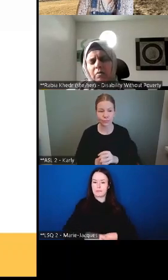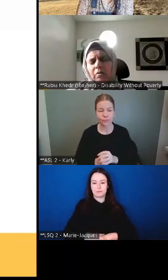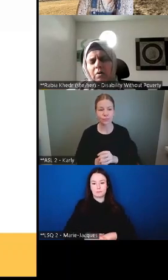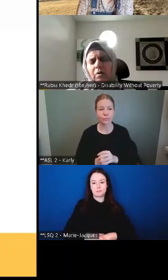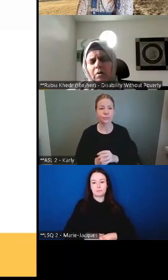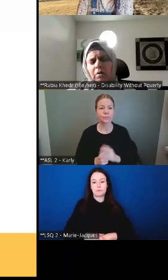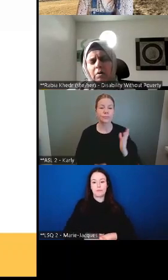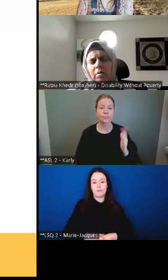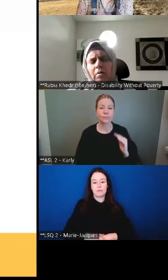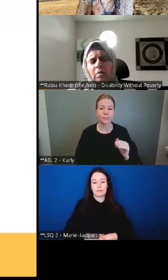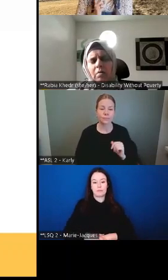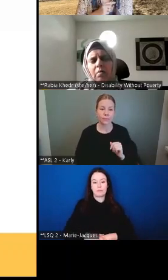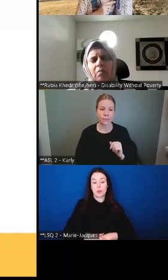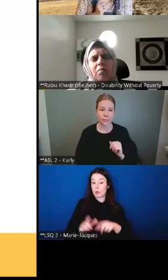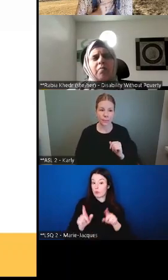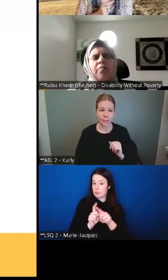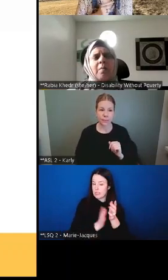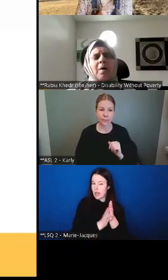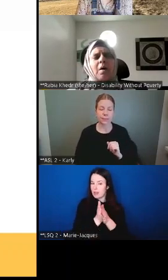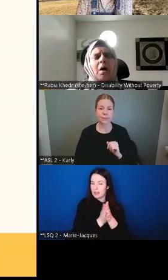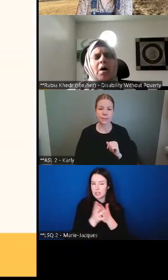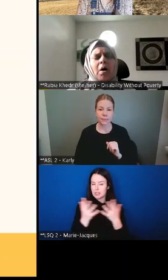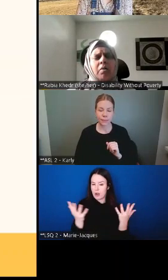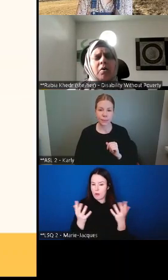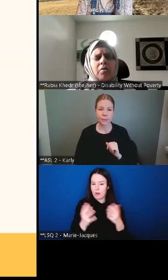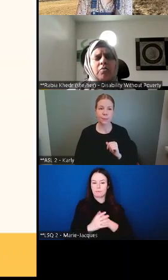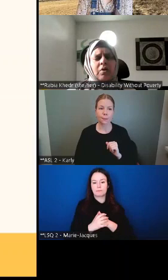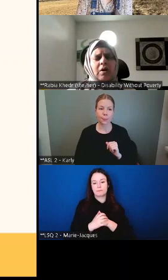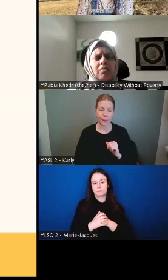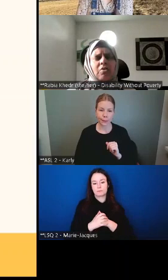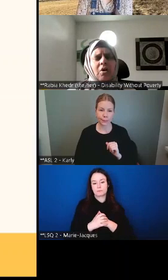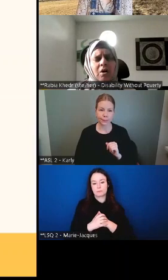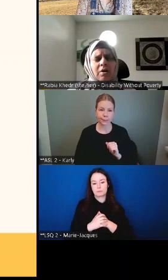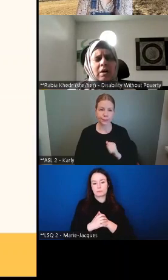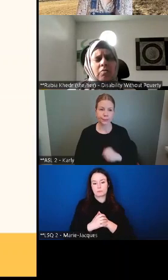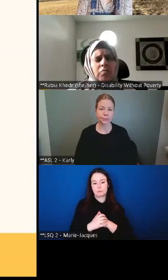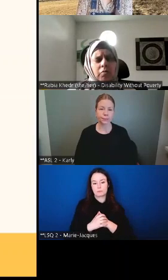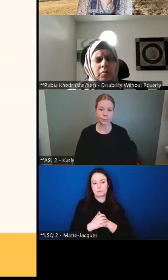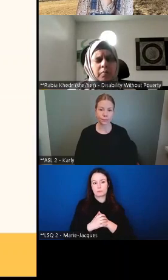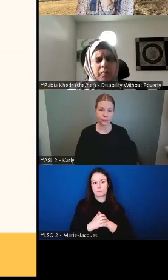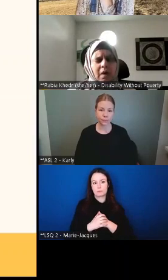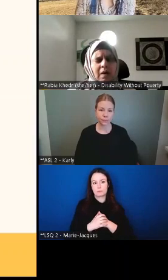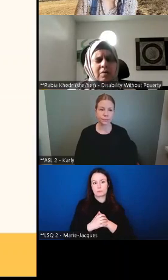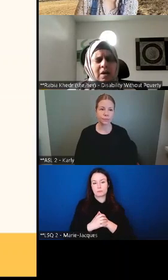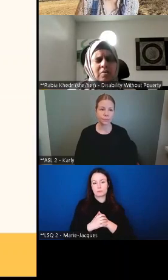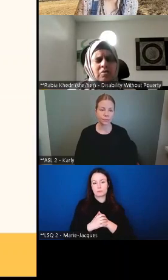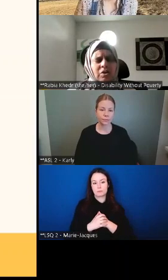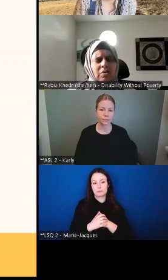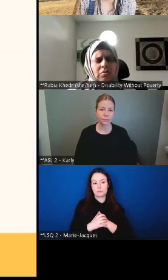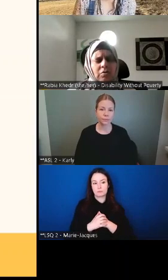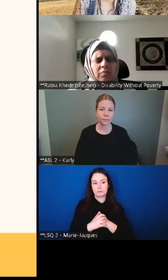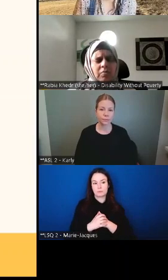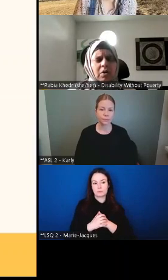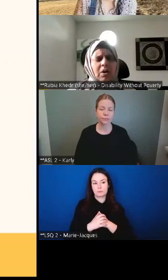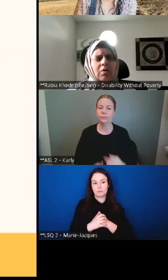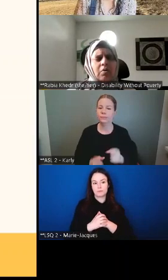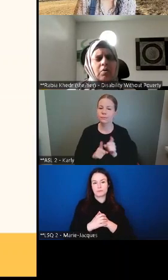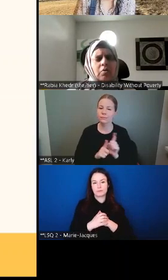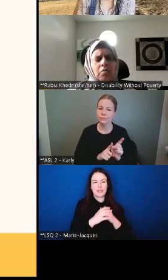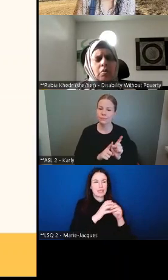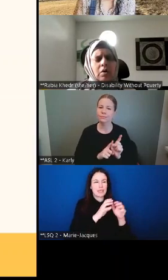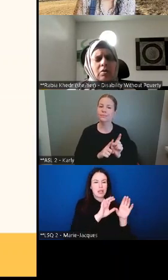also heard from all those target groups, identity groups,